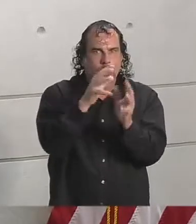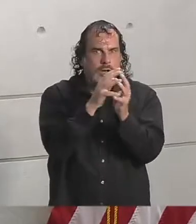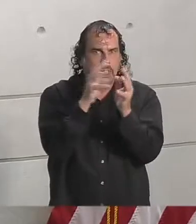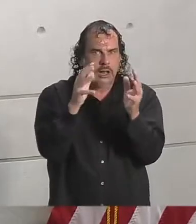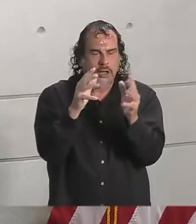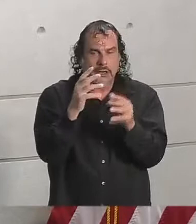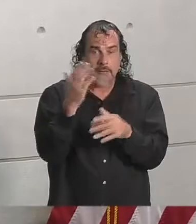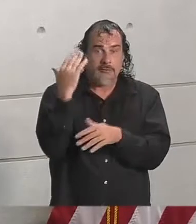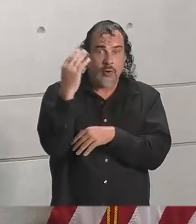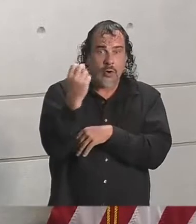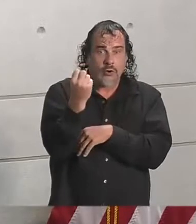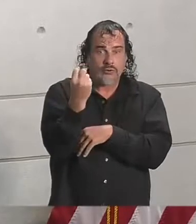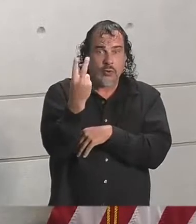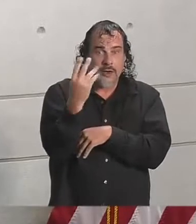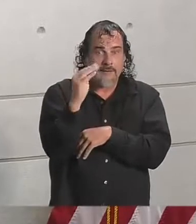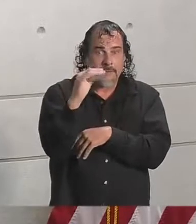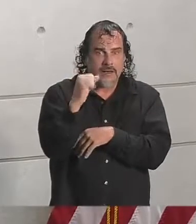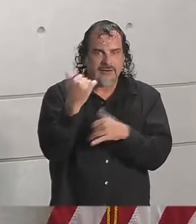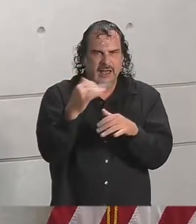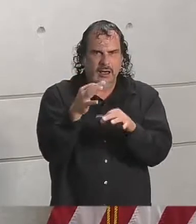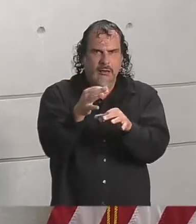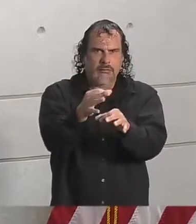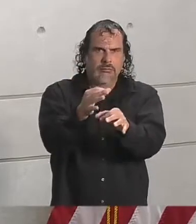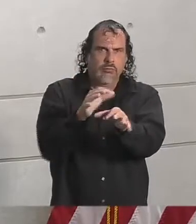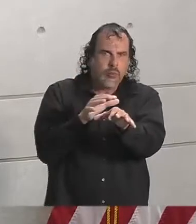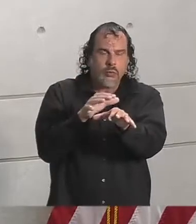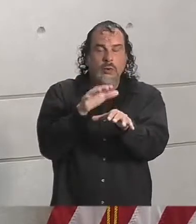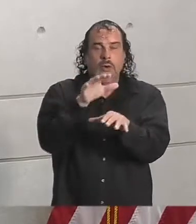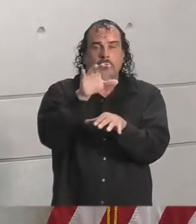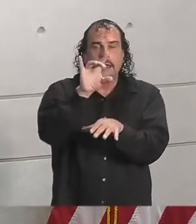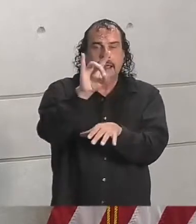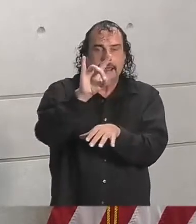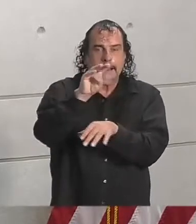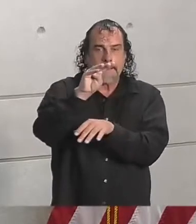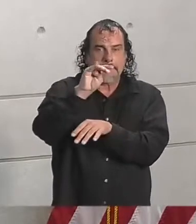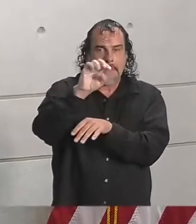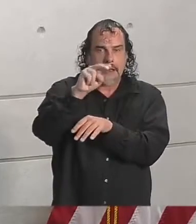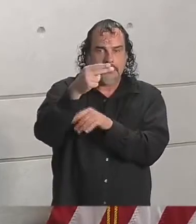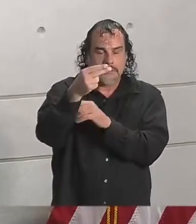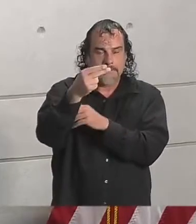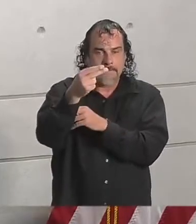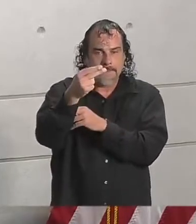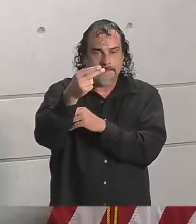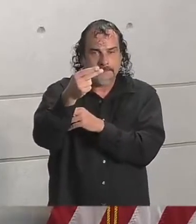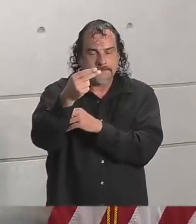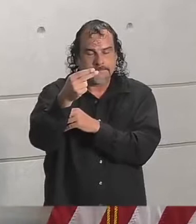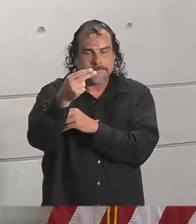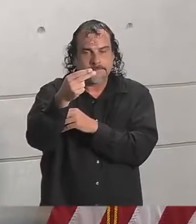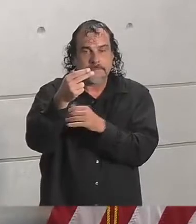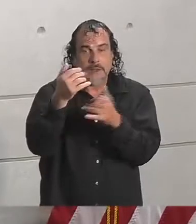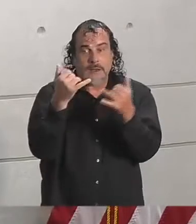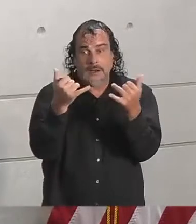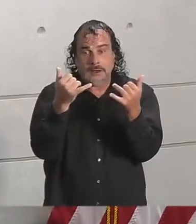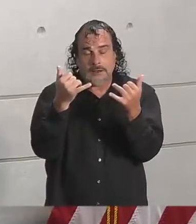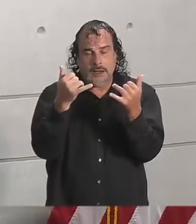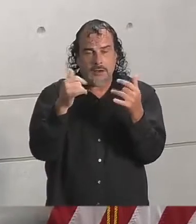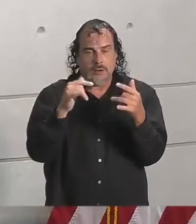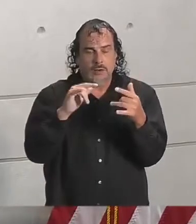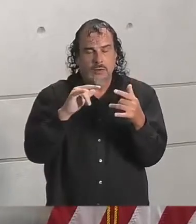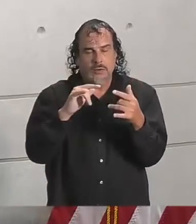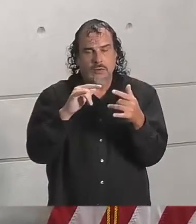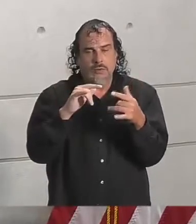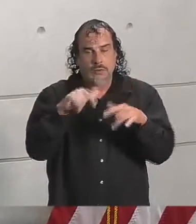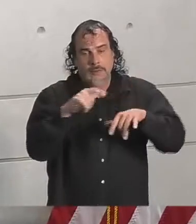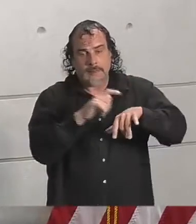at 12 miles an hour to closer to 8 miles an hour and therefore at this time, the course